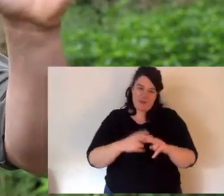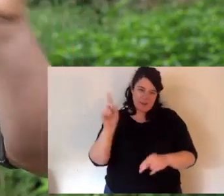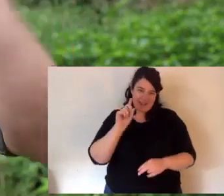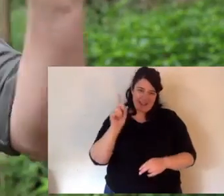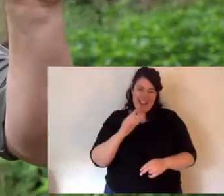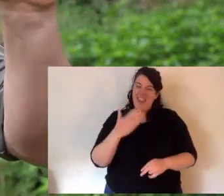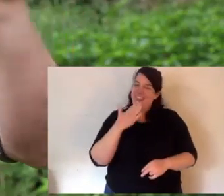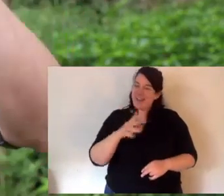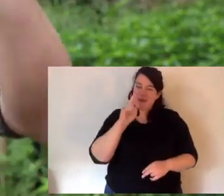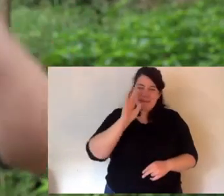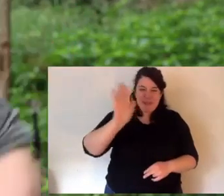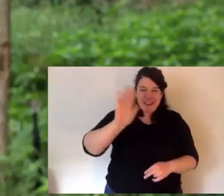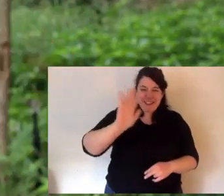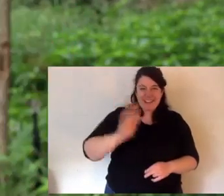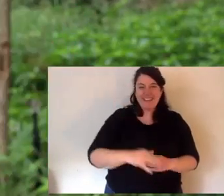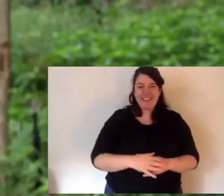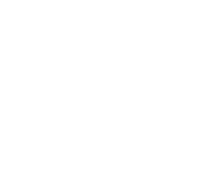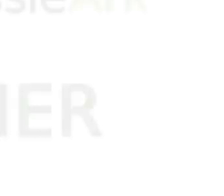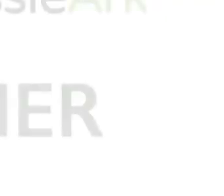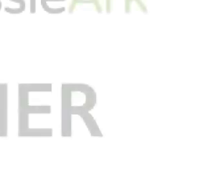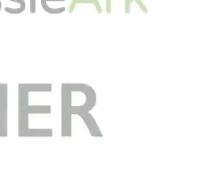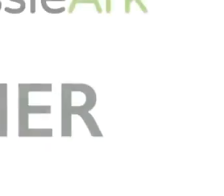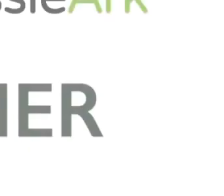for today. Thanks very much. See you later.